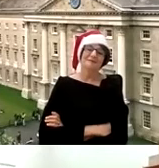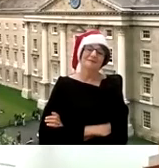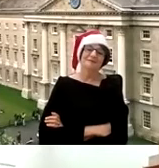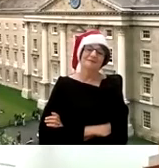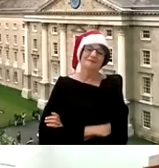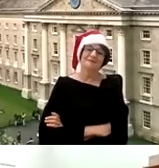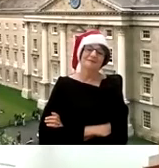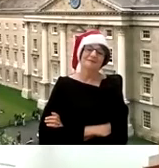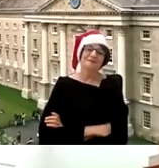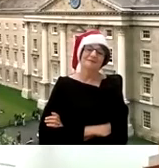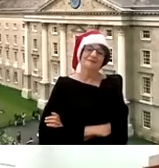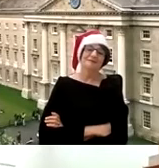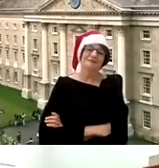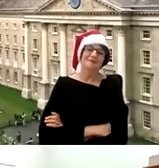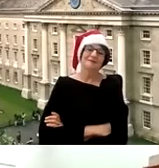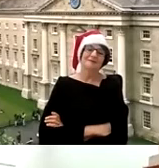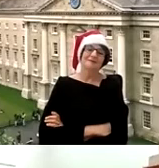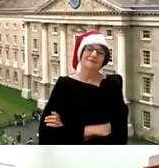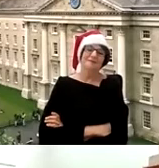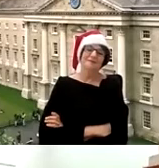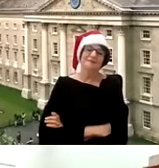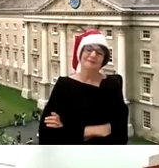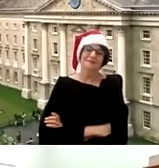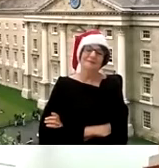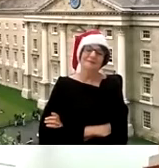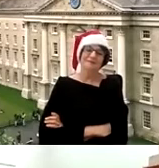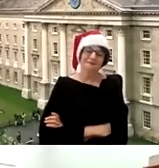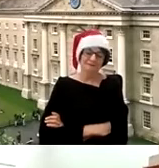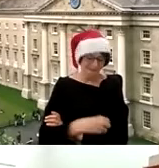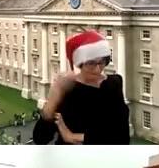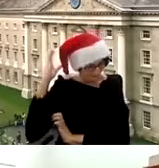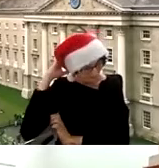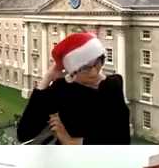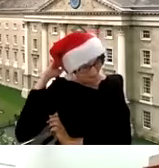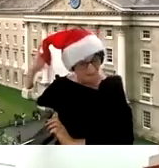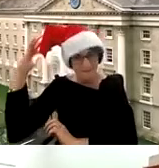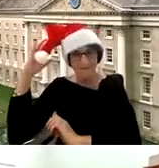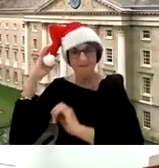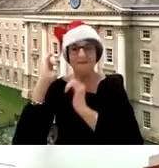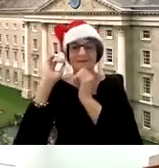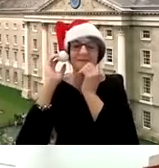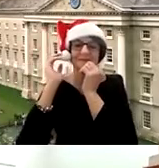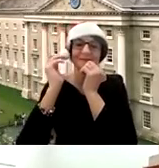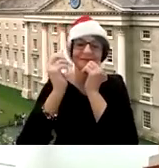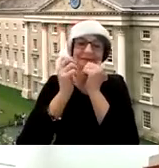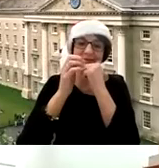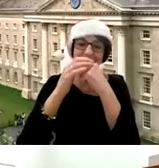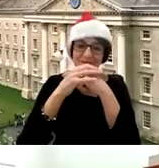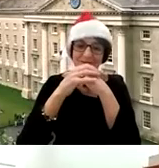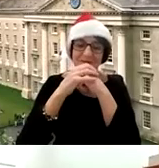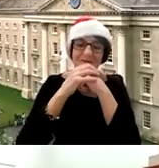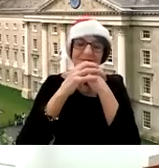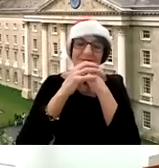worked towards providing all of the steward's family on campus and their community houses with the best christmas that we can